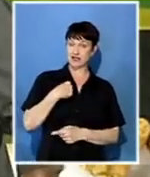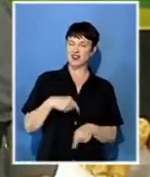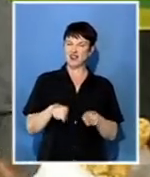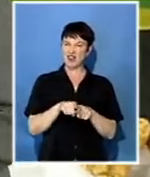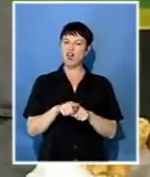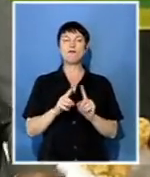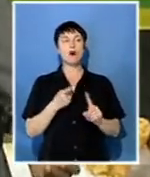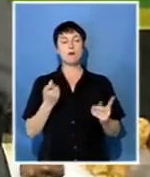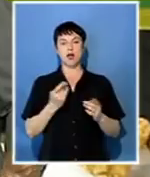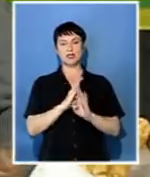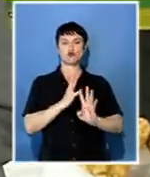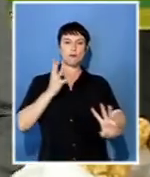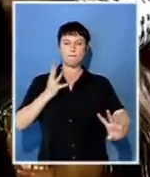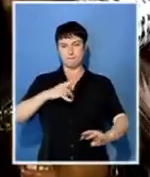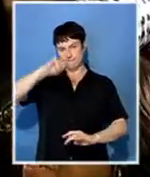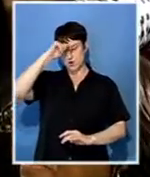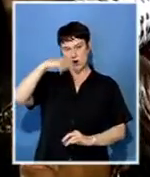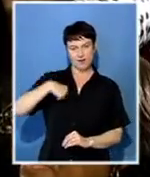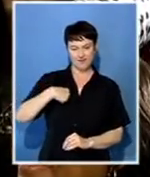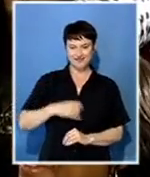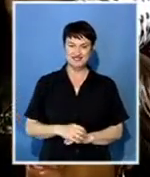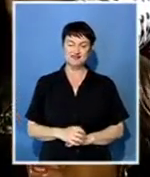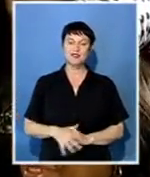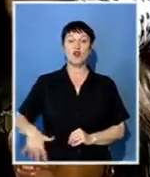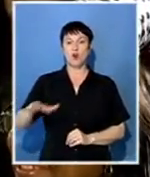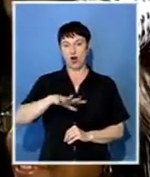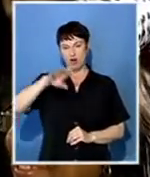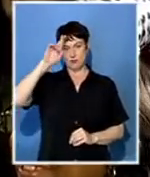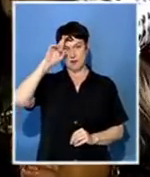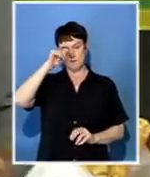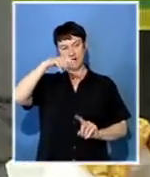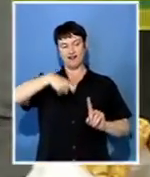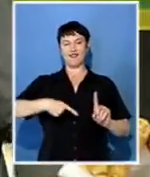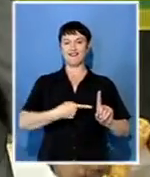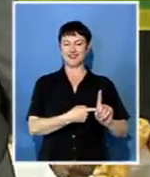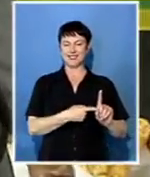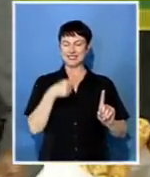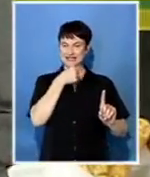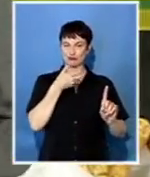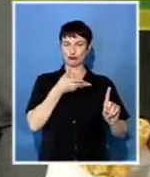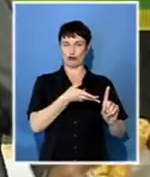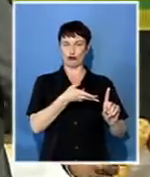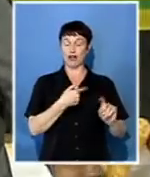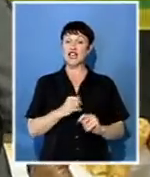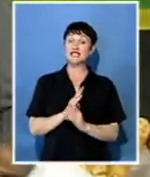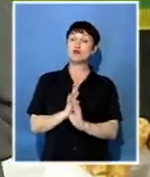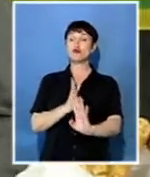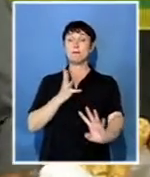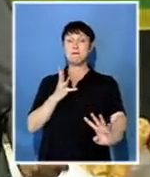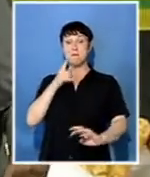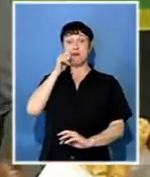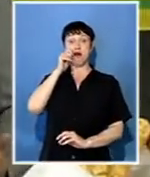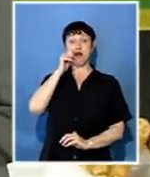He was also remembered through a song he co-created. Another townshipman.